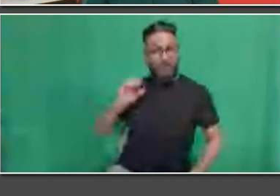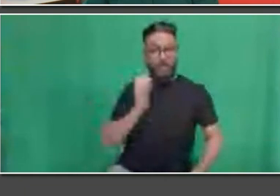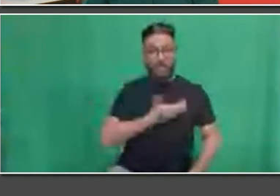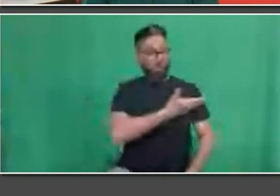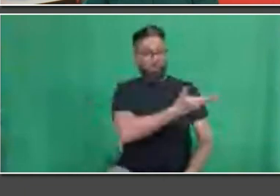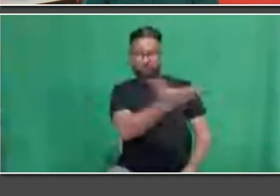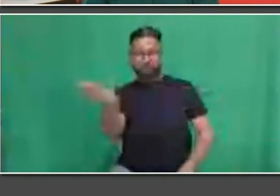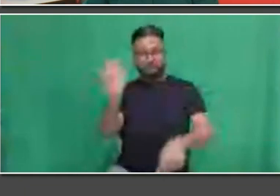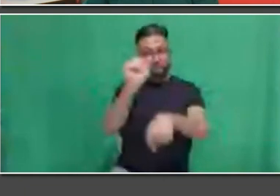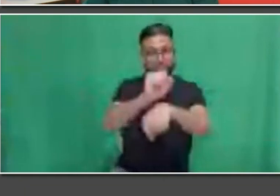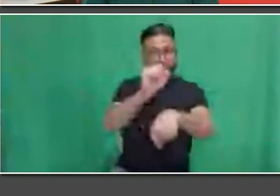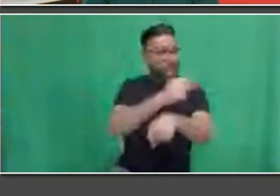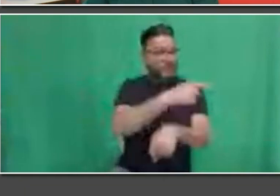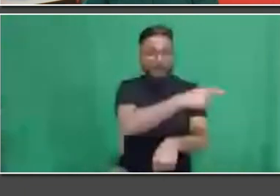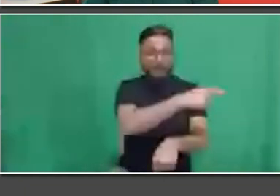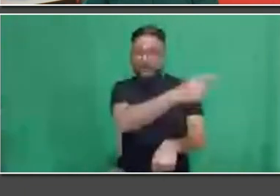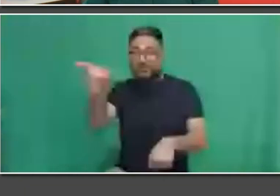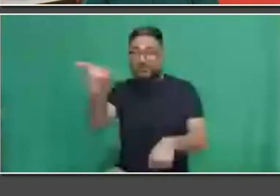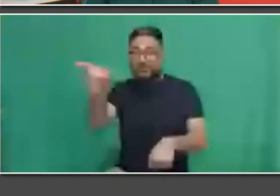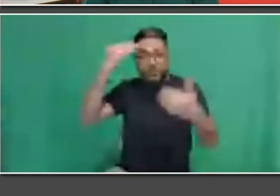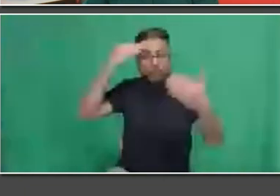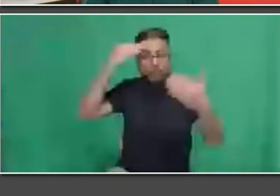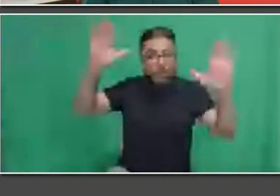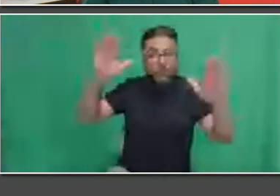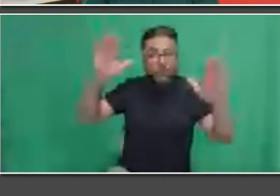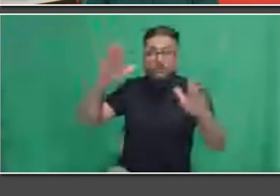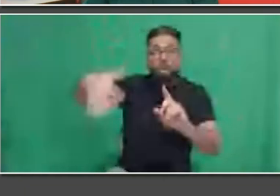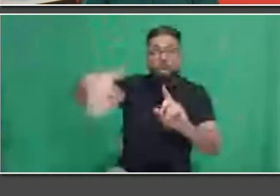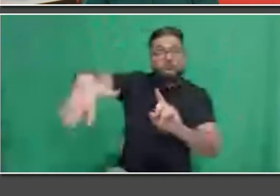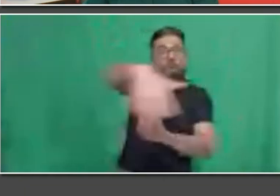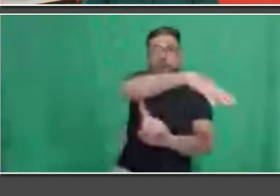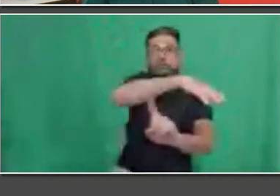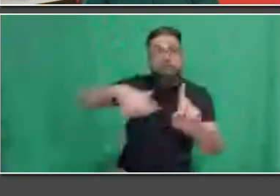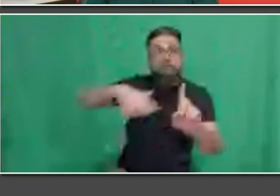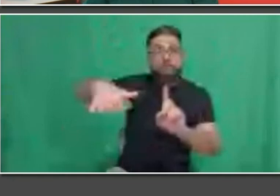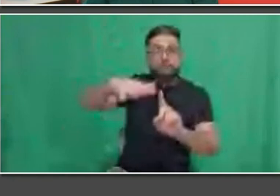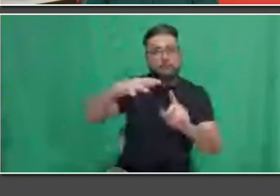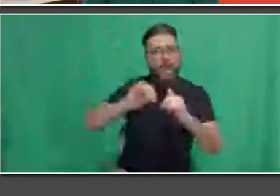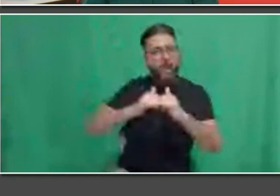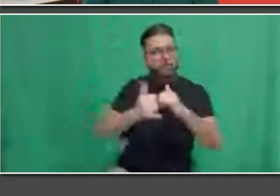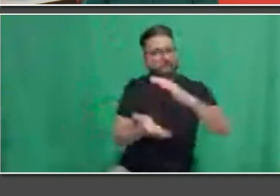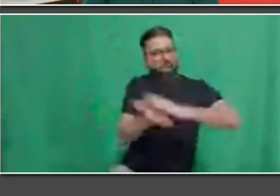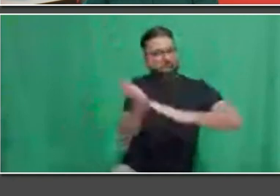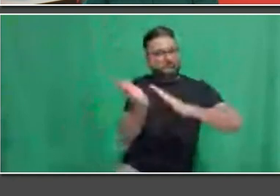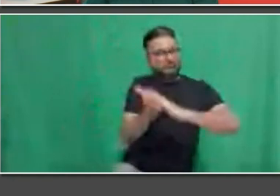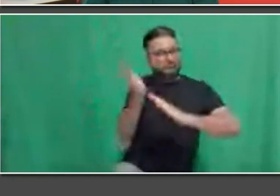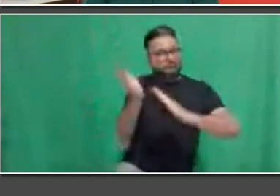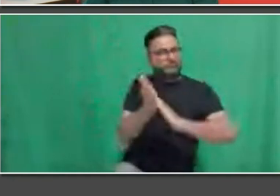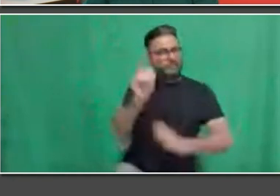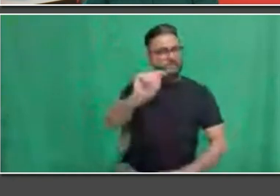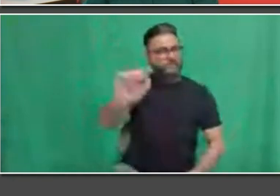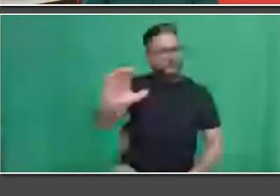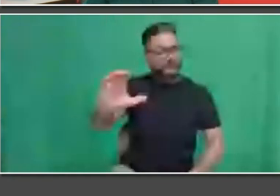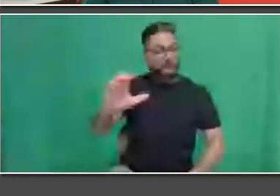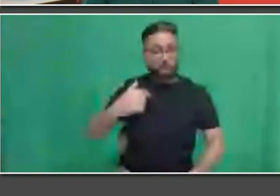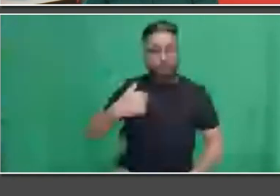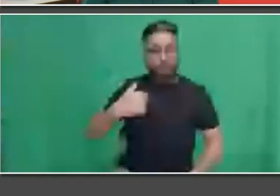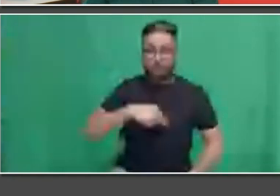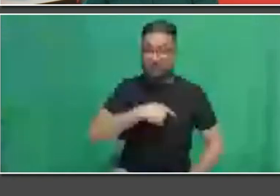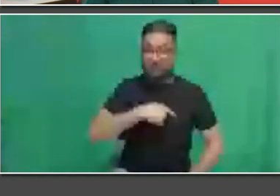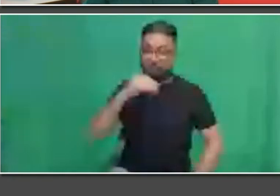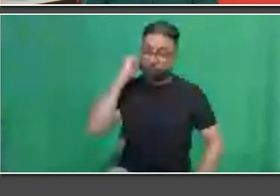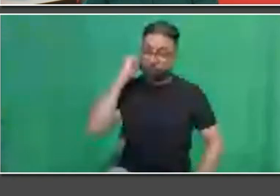that we are all continually looking at ways of improving our practices and investing in our people. So in closing, thank you very much